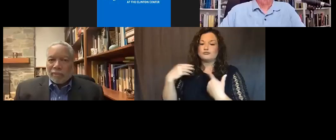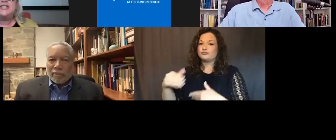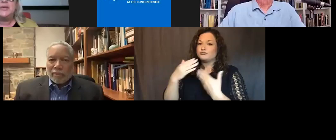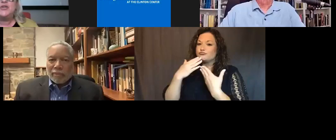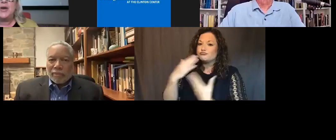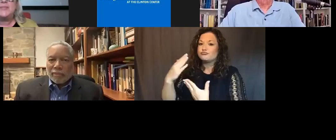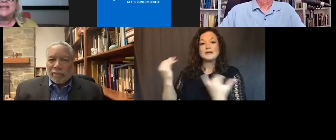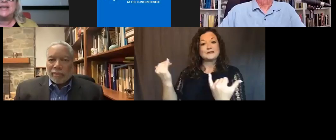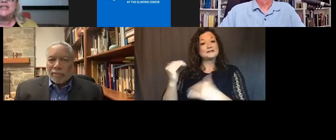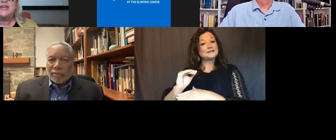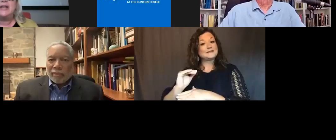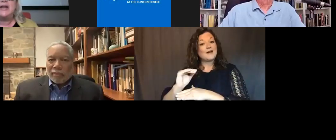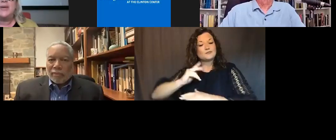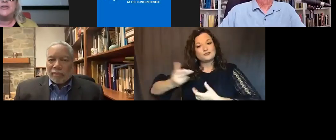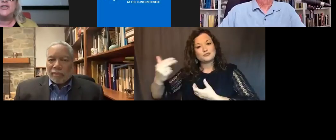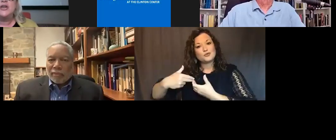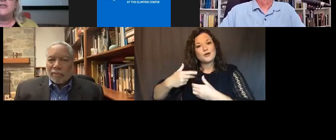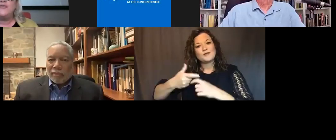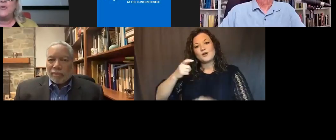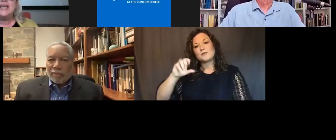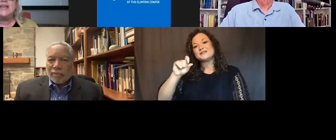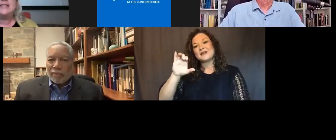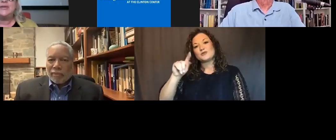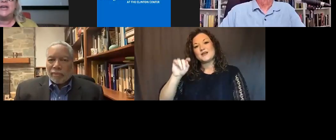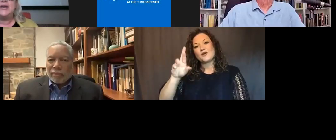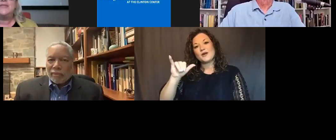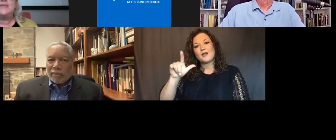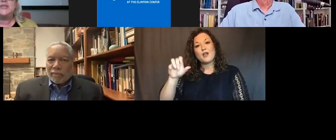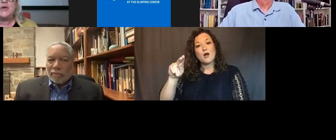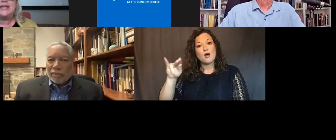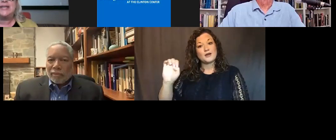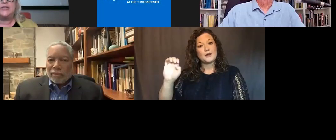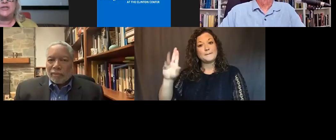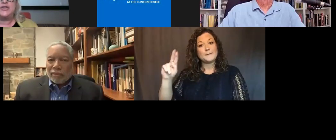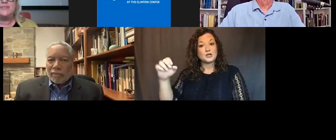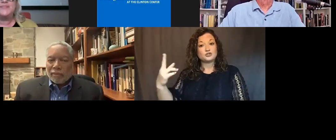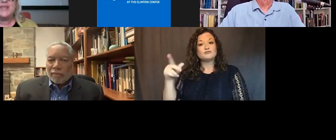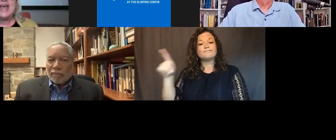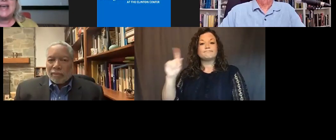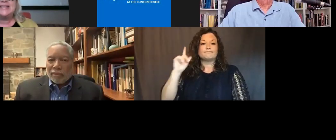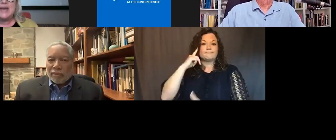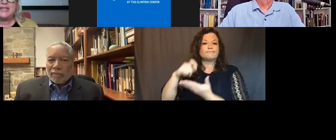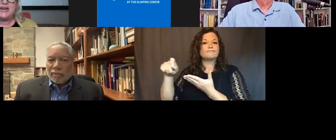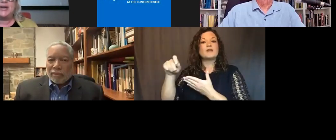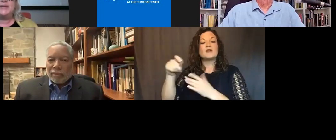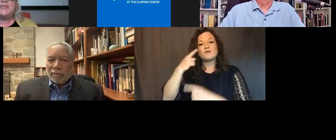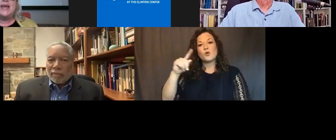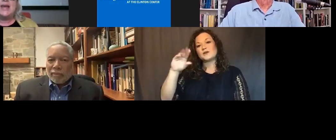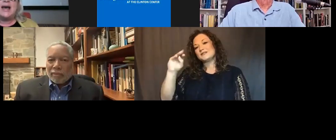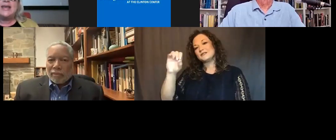We're pleased to be joined by Secretary Lonnie Bunch, the 14th Secretary of the Smithsonian Institution. As Secretary,